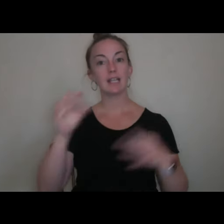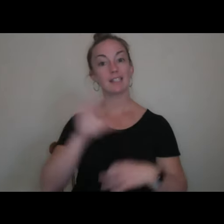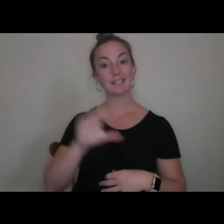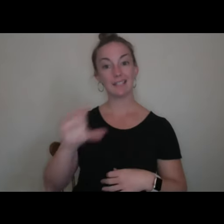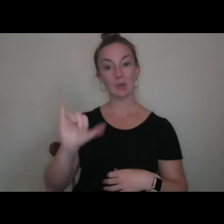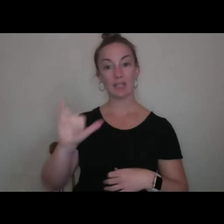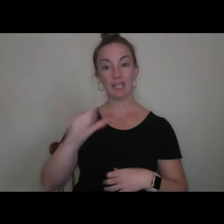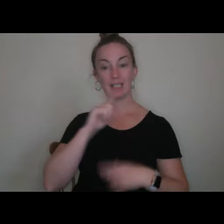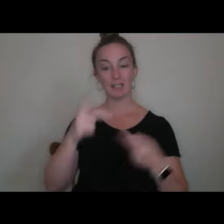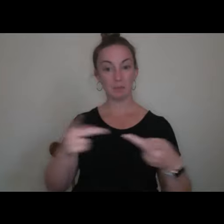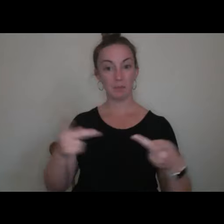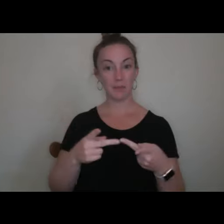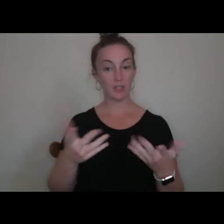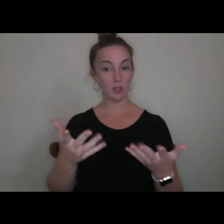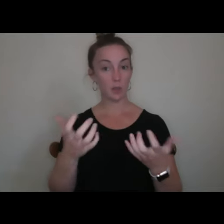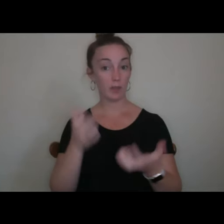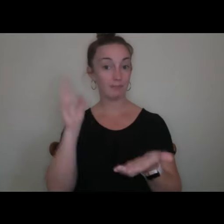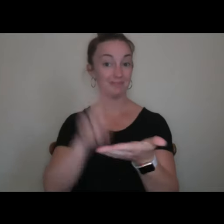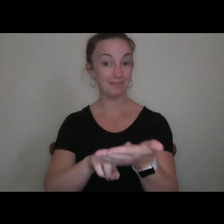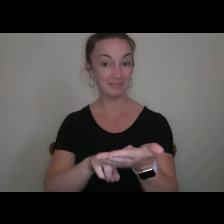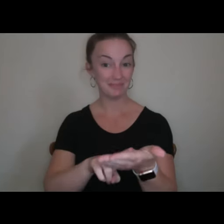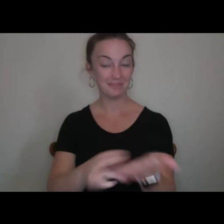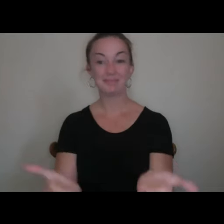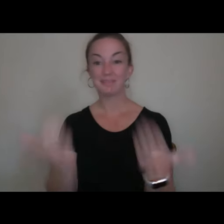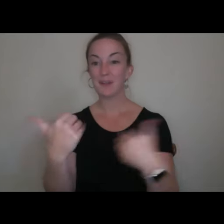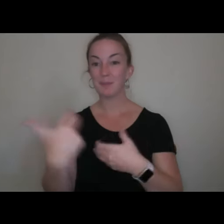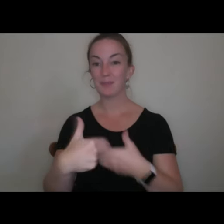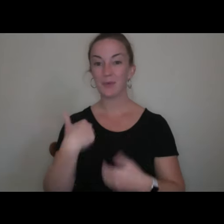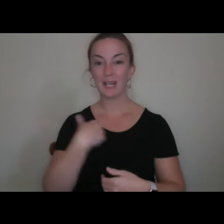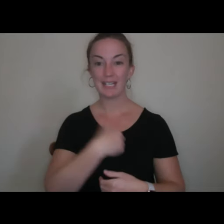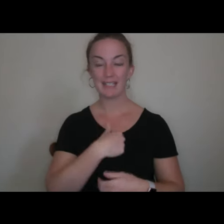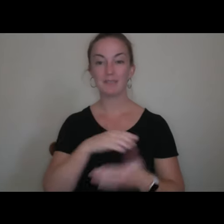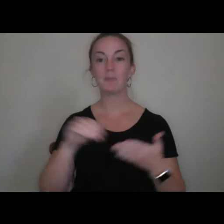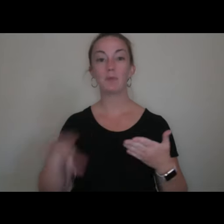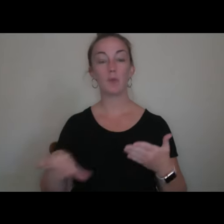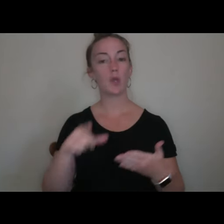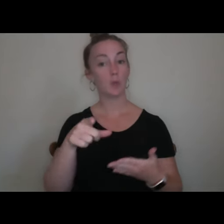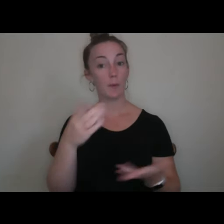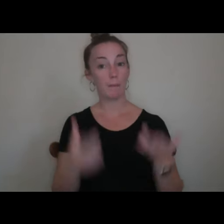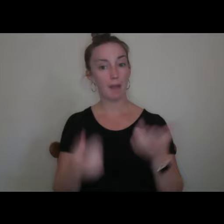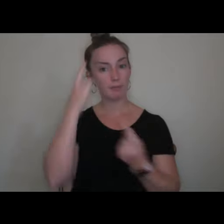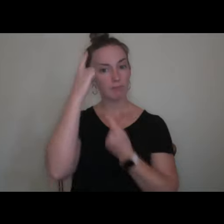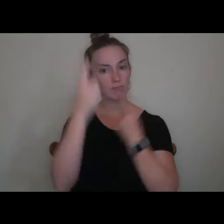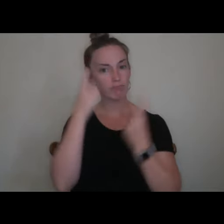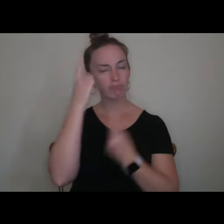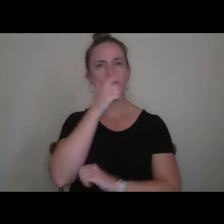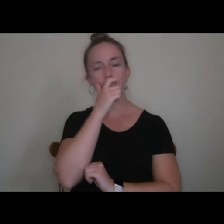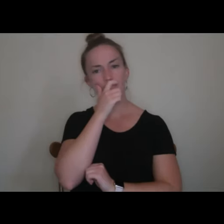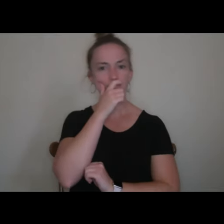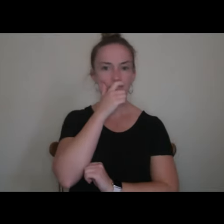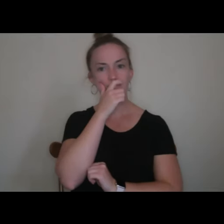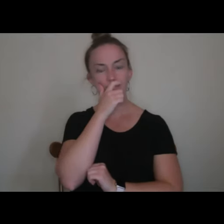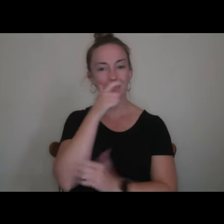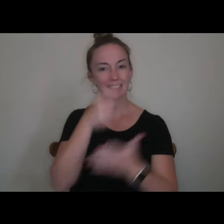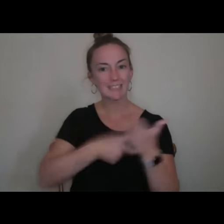you'd like to enroll and come join us, be a student. You might be thinking that the